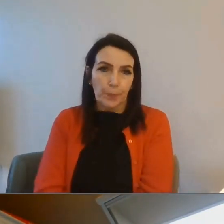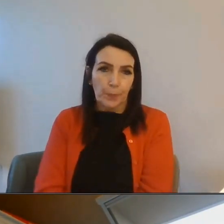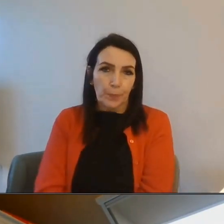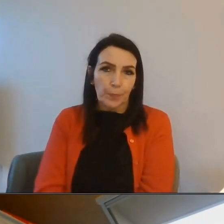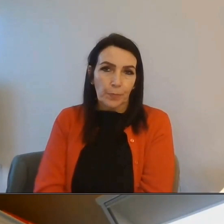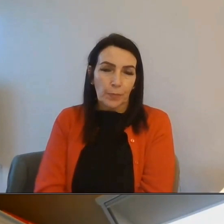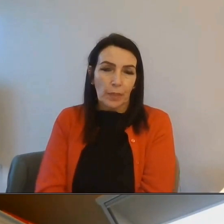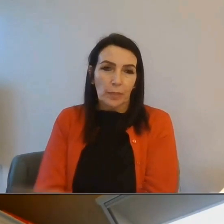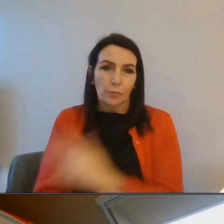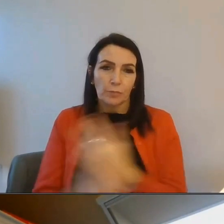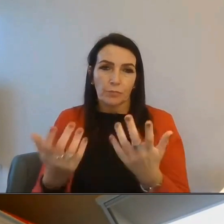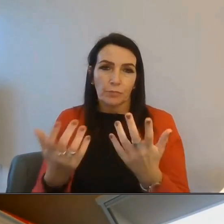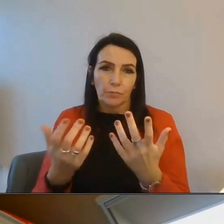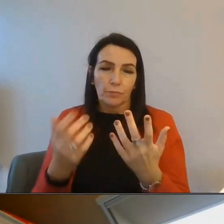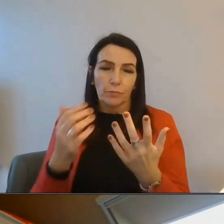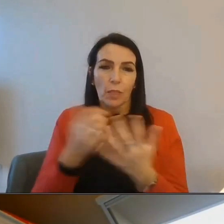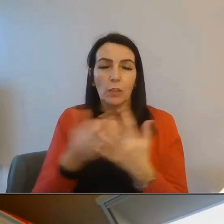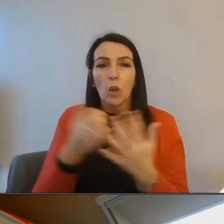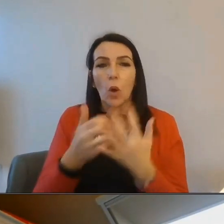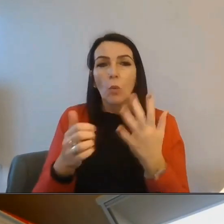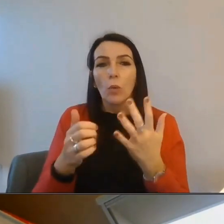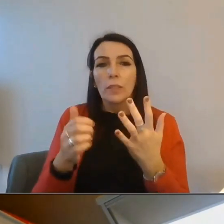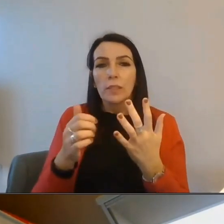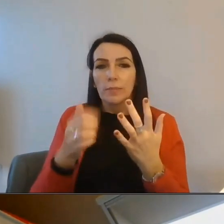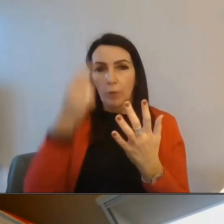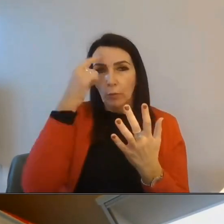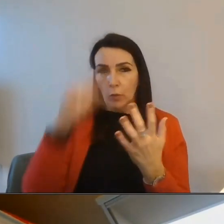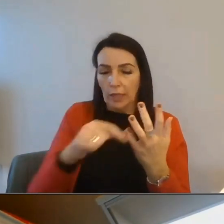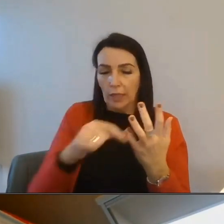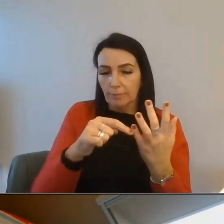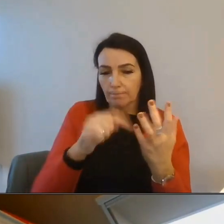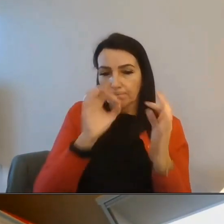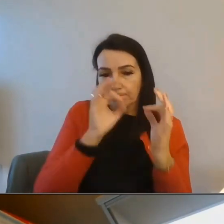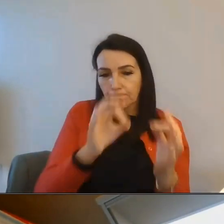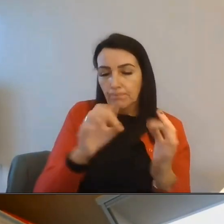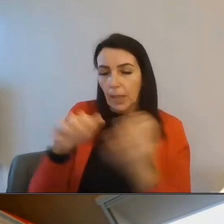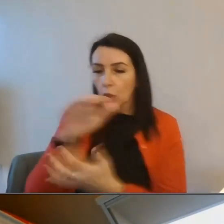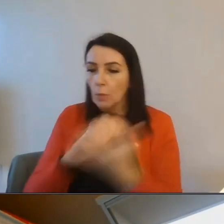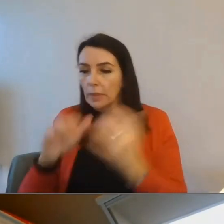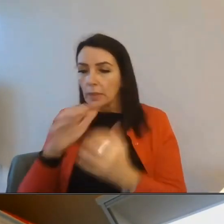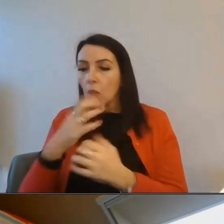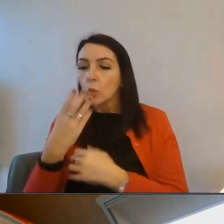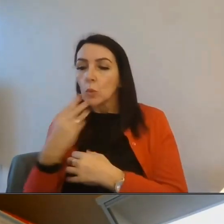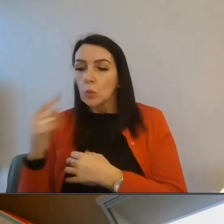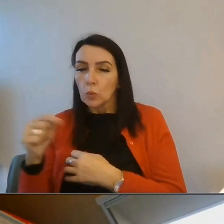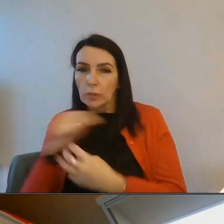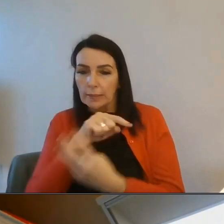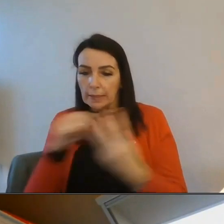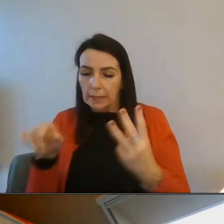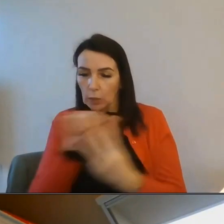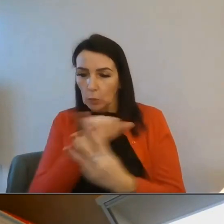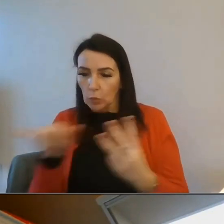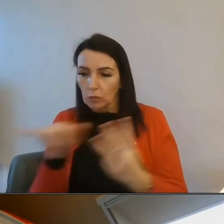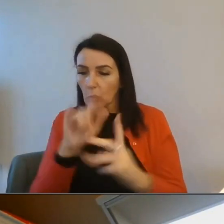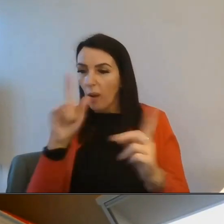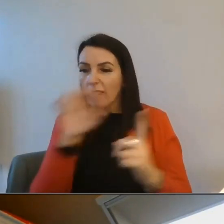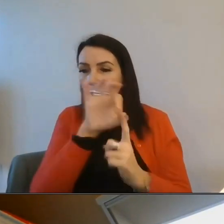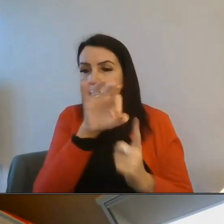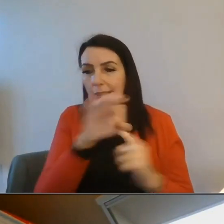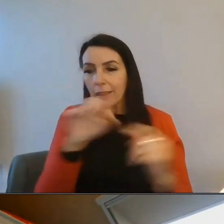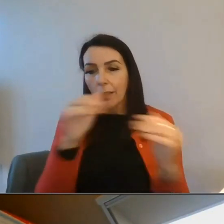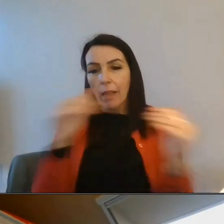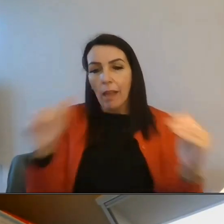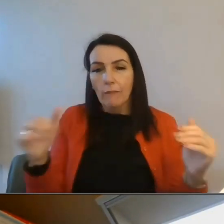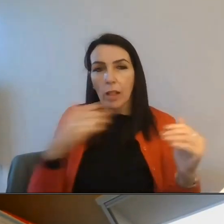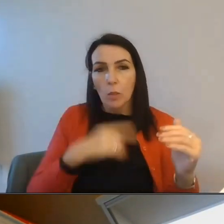Obviously, there's always a balance between accuracy and complexity and usability with whatever level of detail we decide to